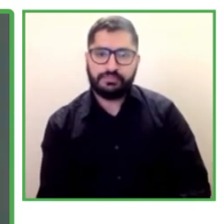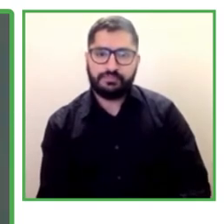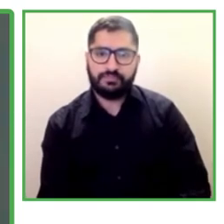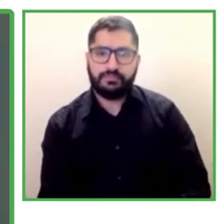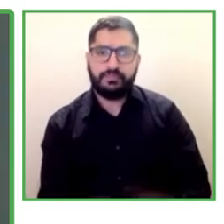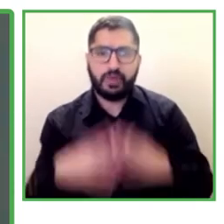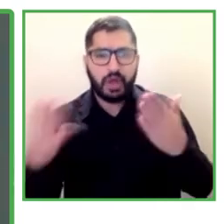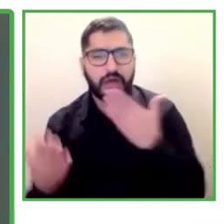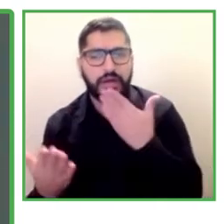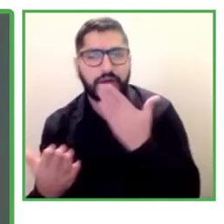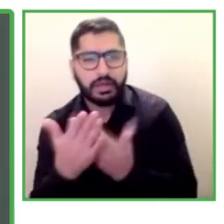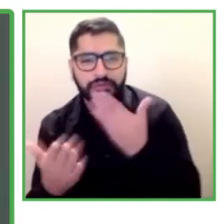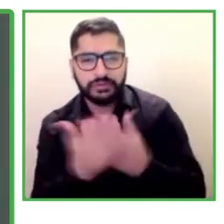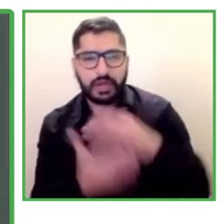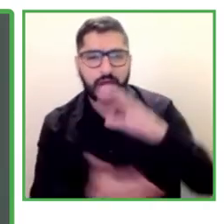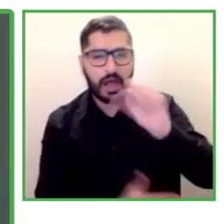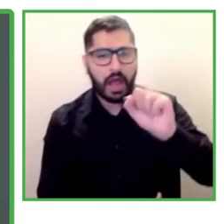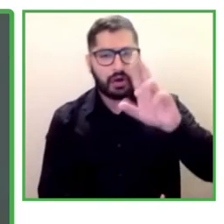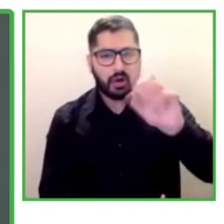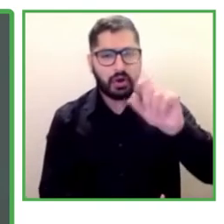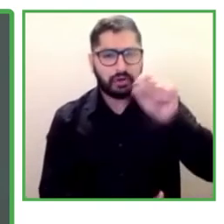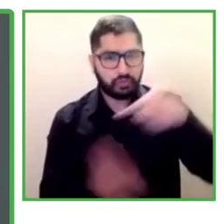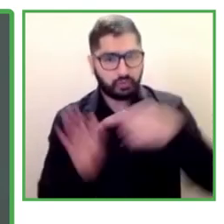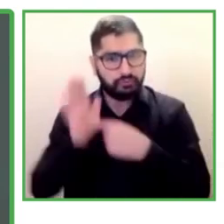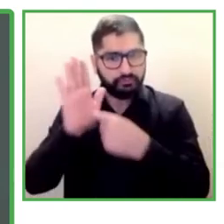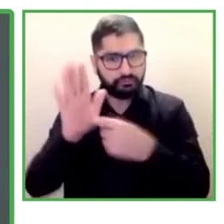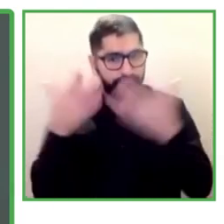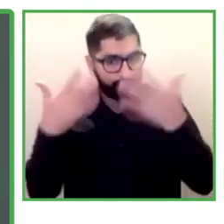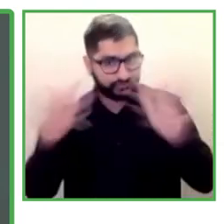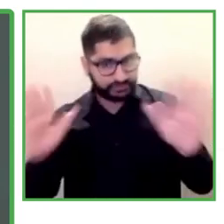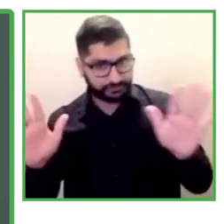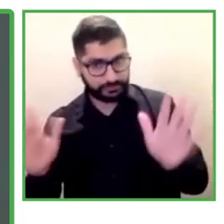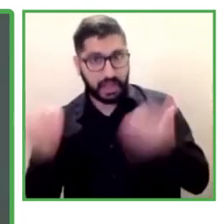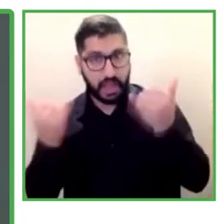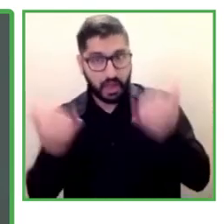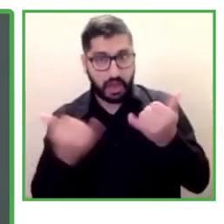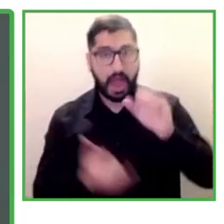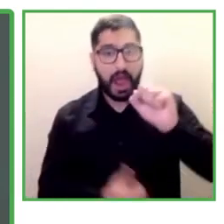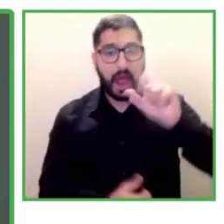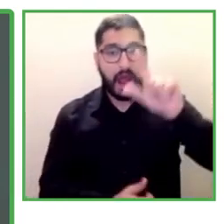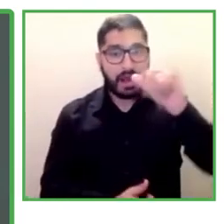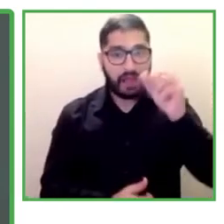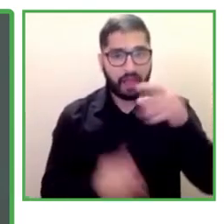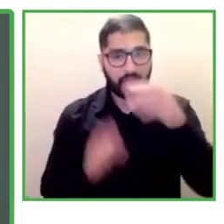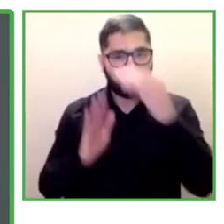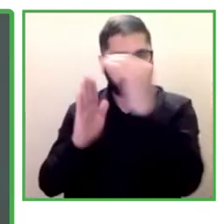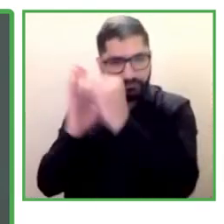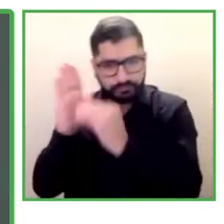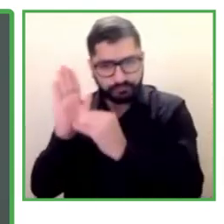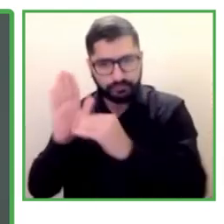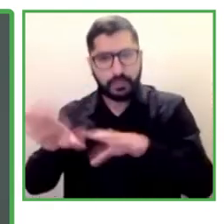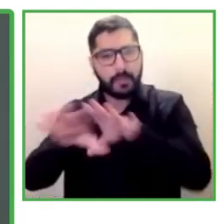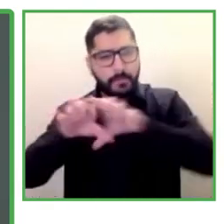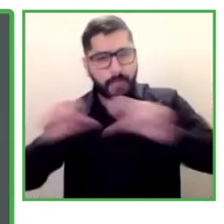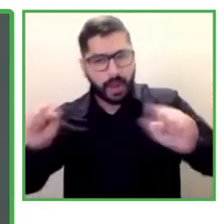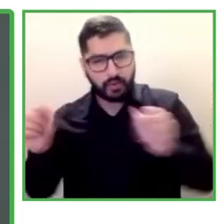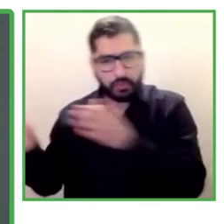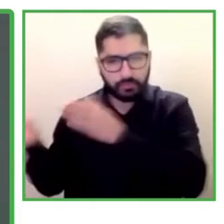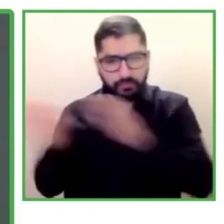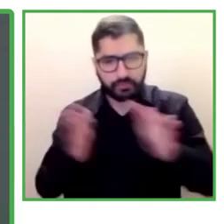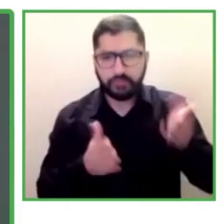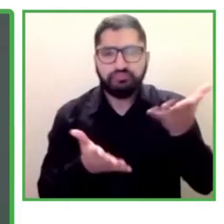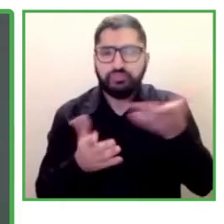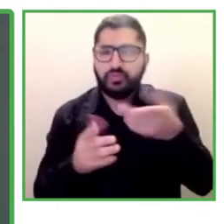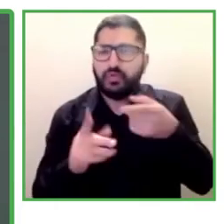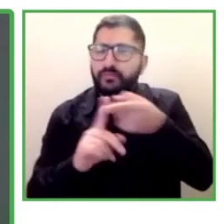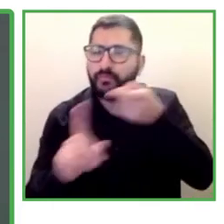Thank you very much, Carolina, for your great presentation, and Alejandra as well, for introducing what Pacto de Productividad